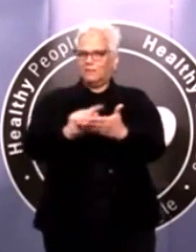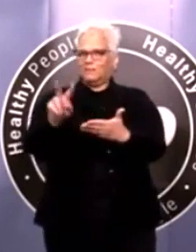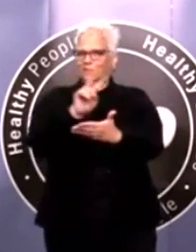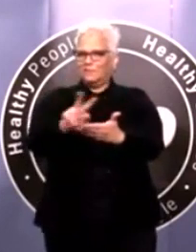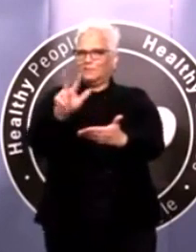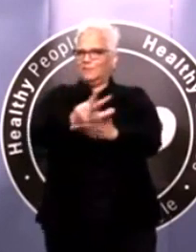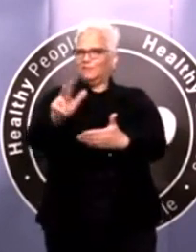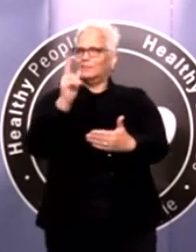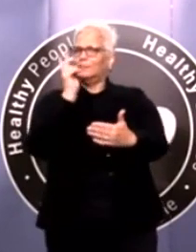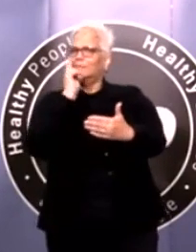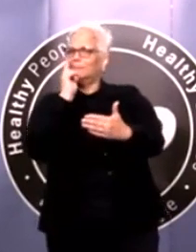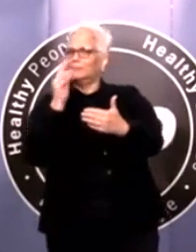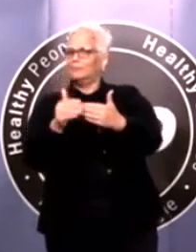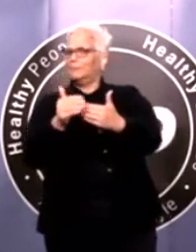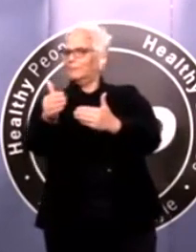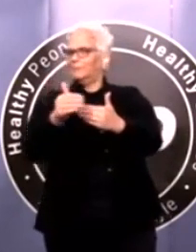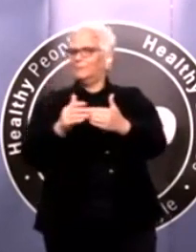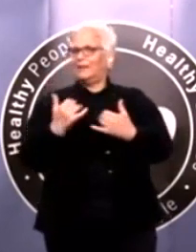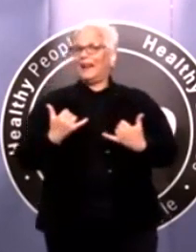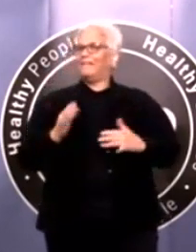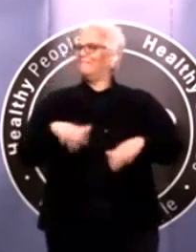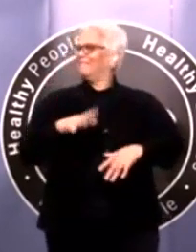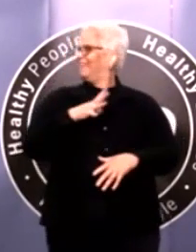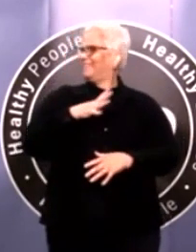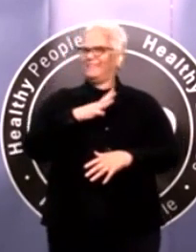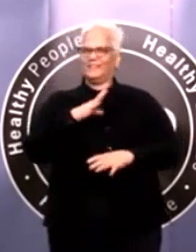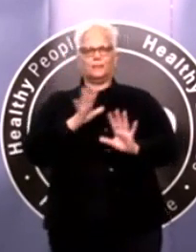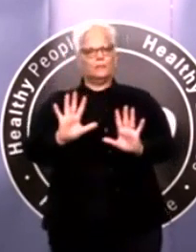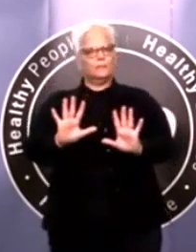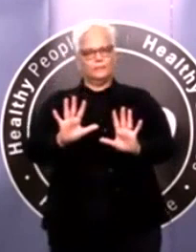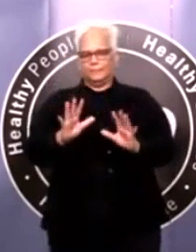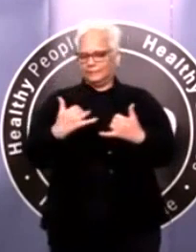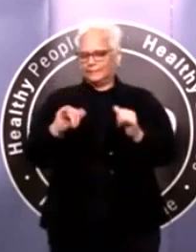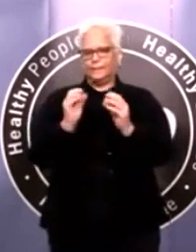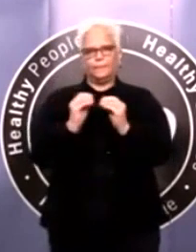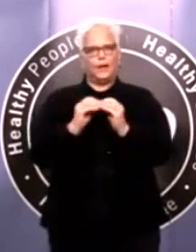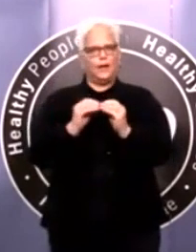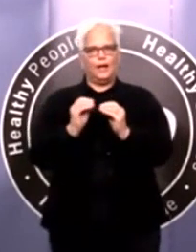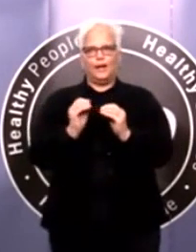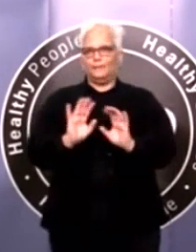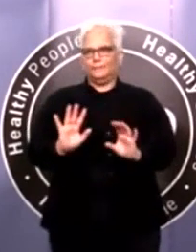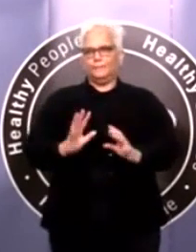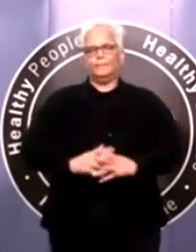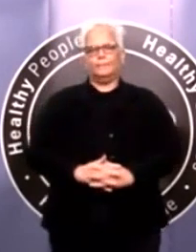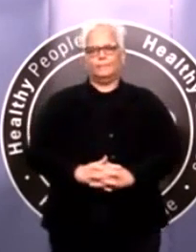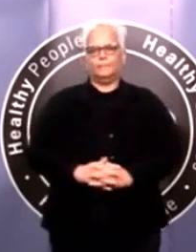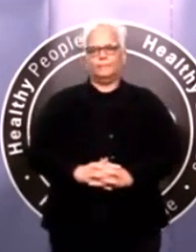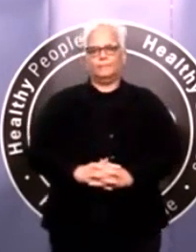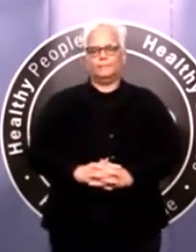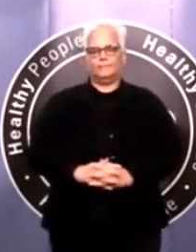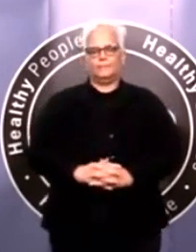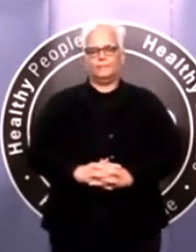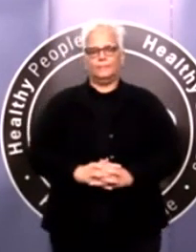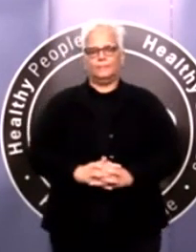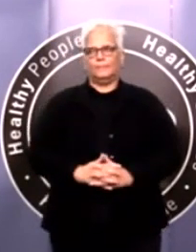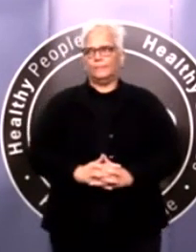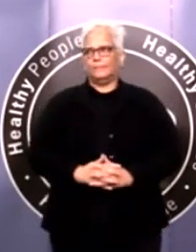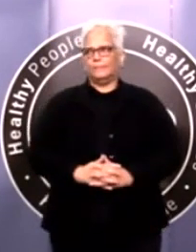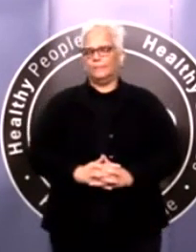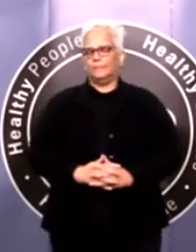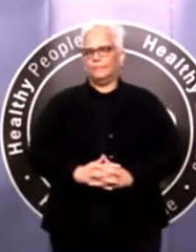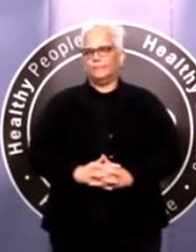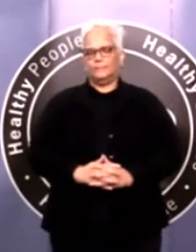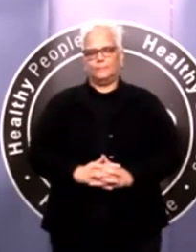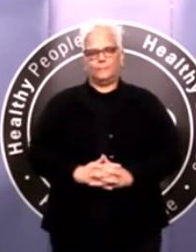from thinking that this is probably in our community in February early on that we weren't